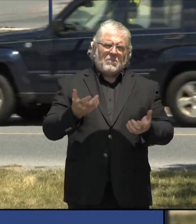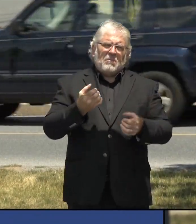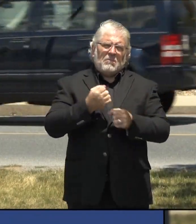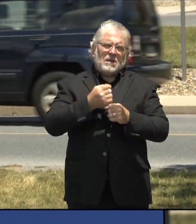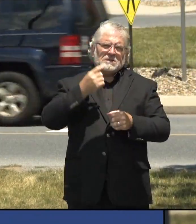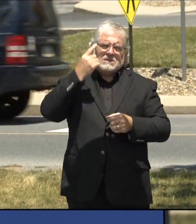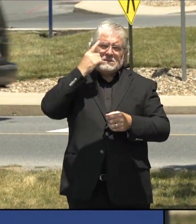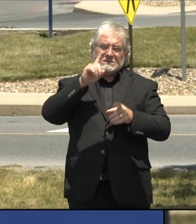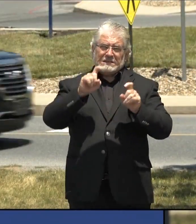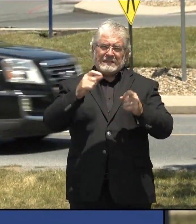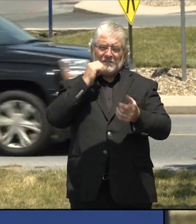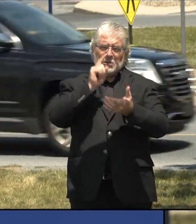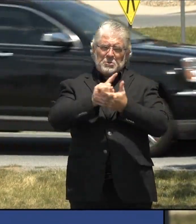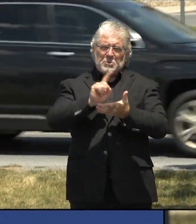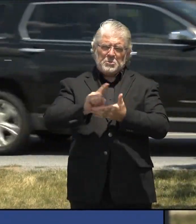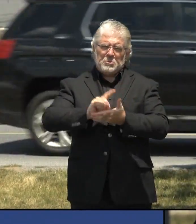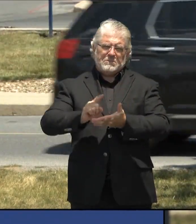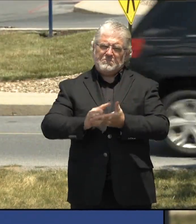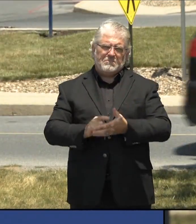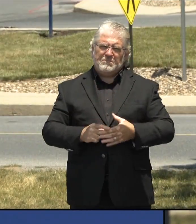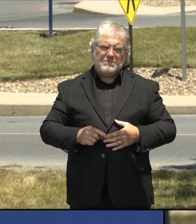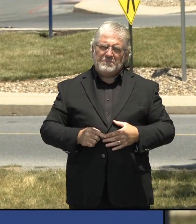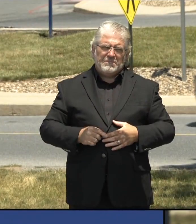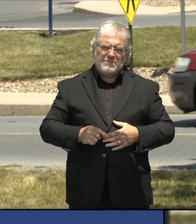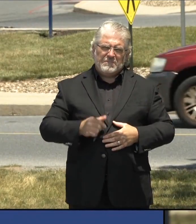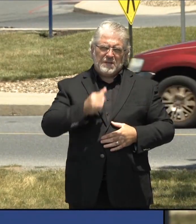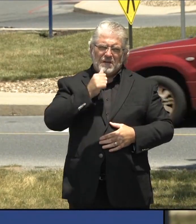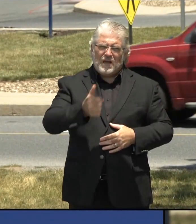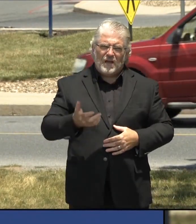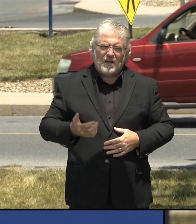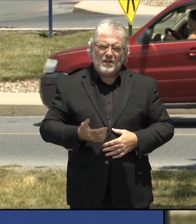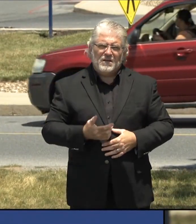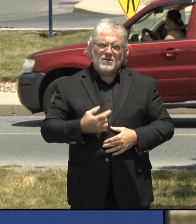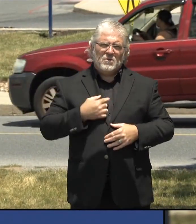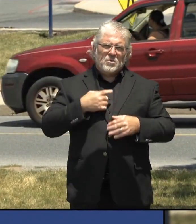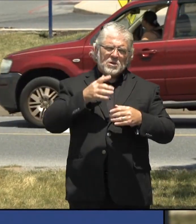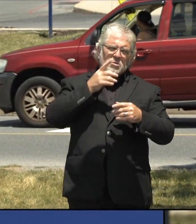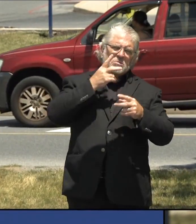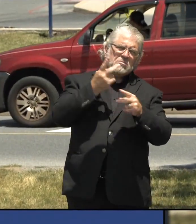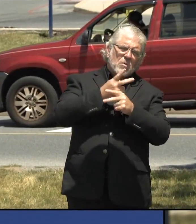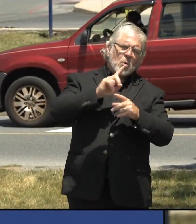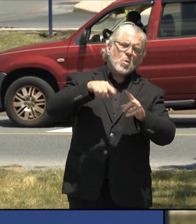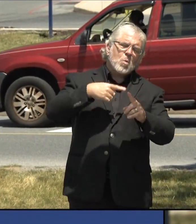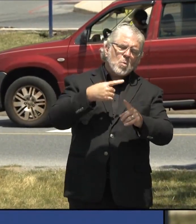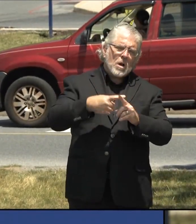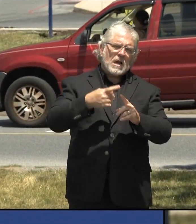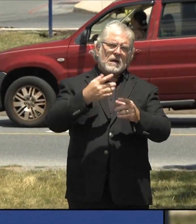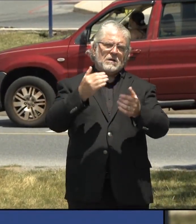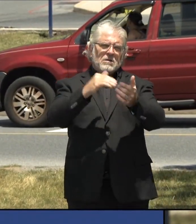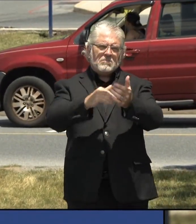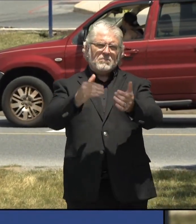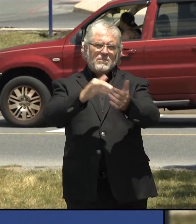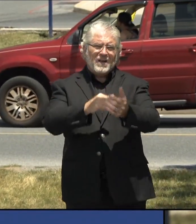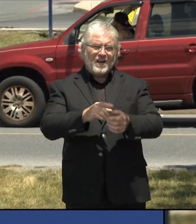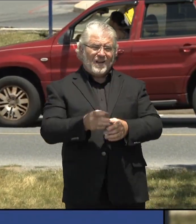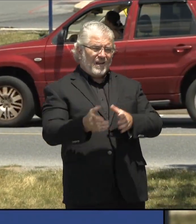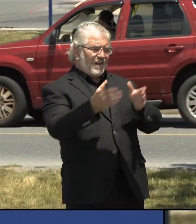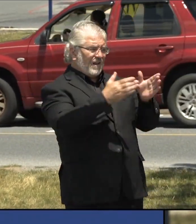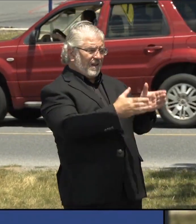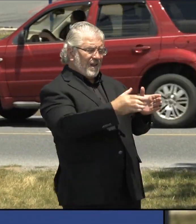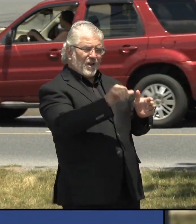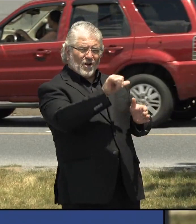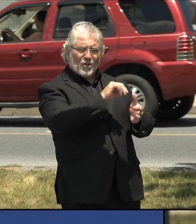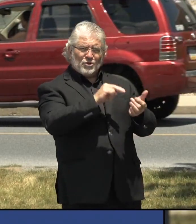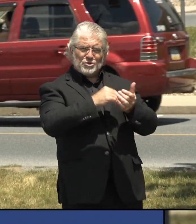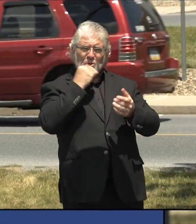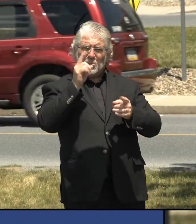week on a knee jerk. So we'll individualize when they need to retest. And if you, you have a nursing home that's had a lot of cases and they're in a